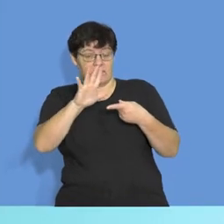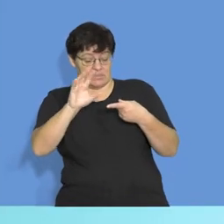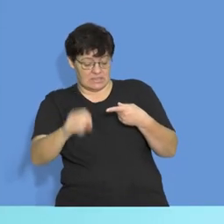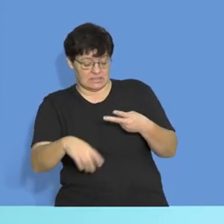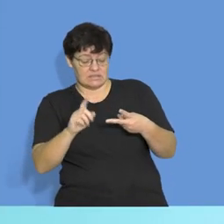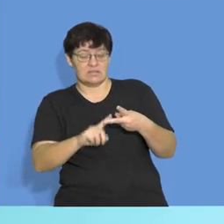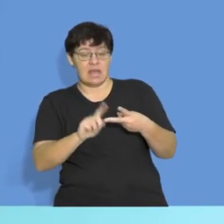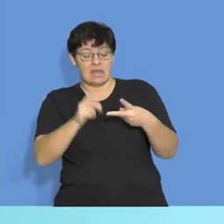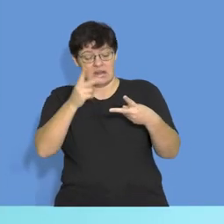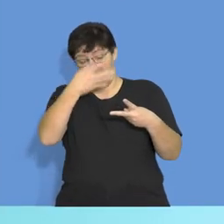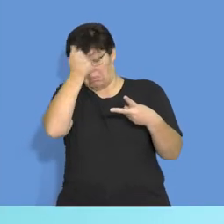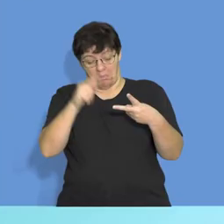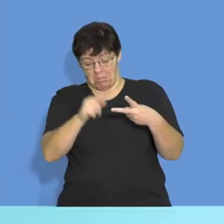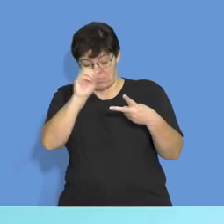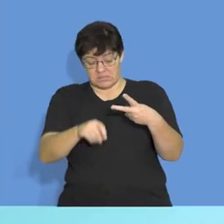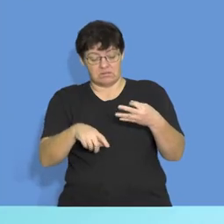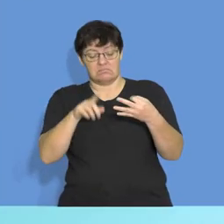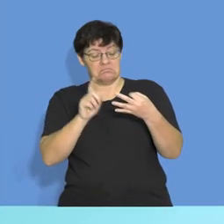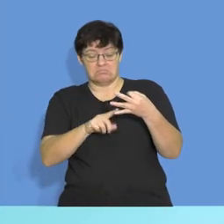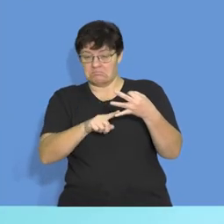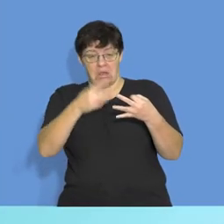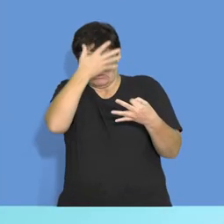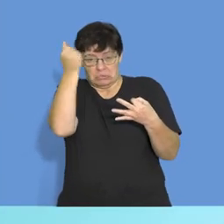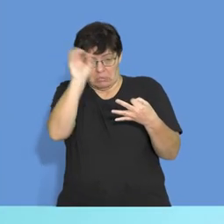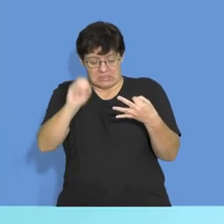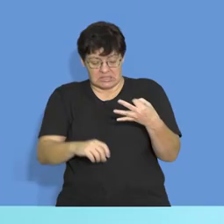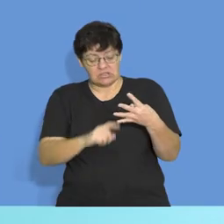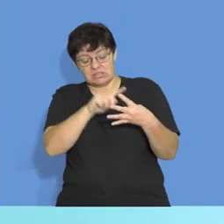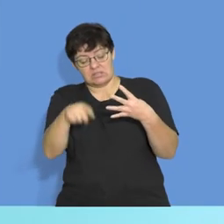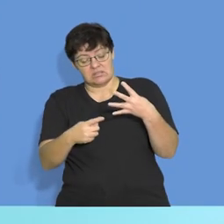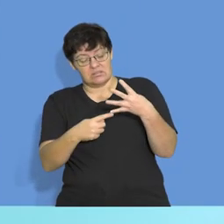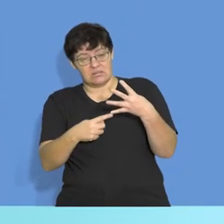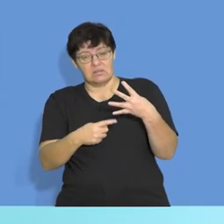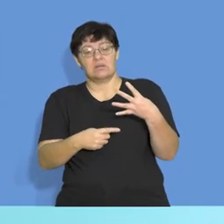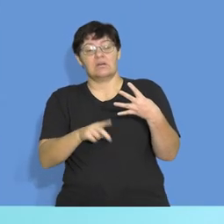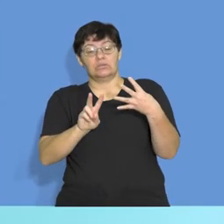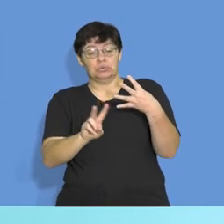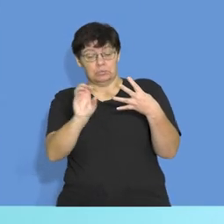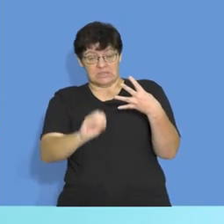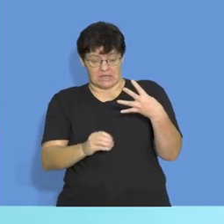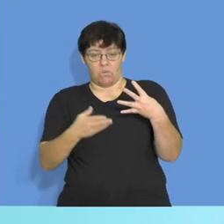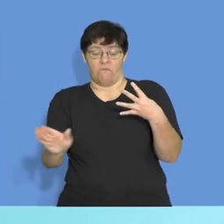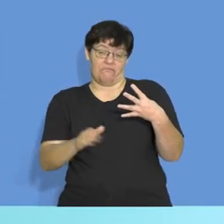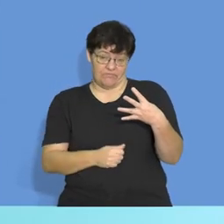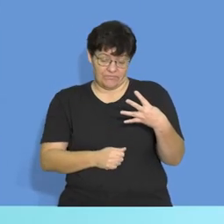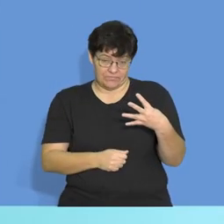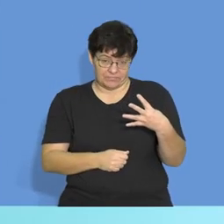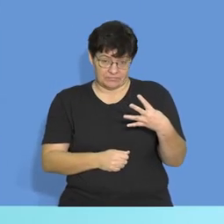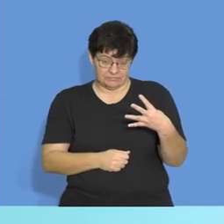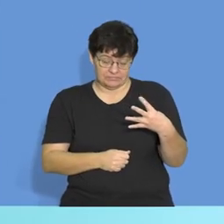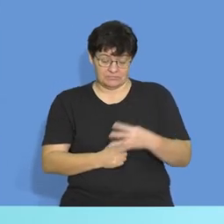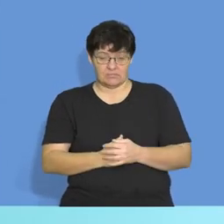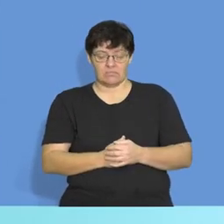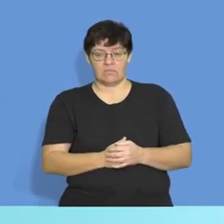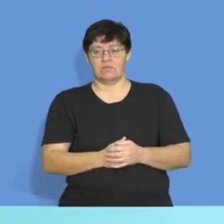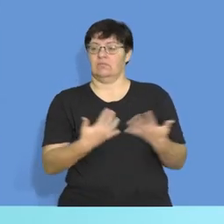unknown percentage. Then they pay you an unknown percentage. And then you write off the 2% as irrecoverable. So my